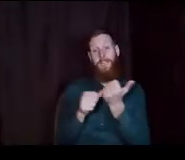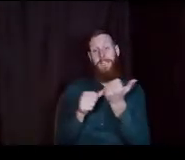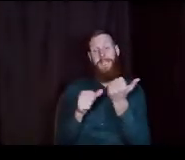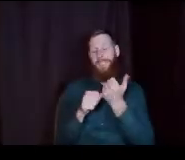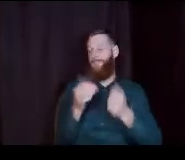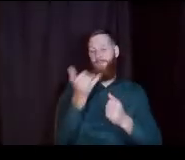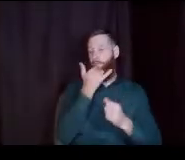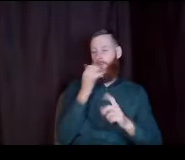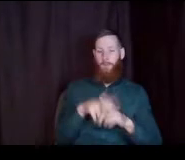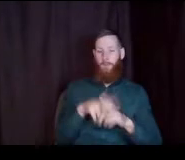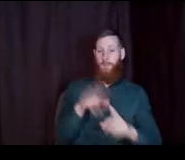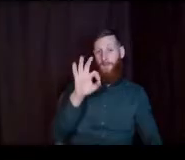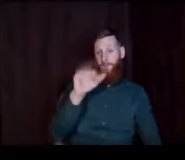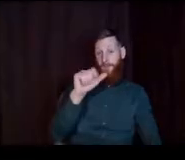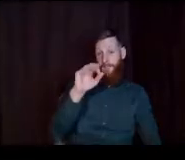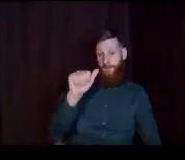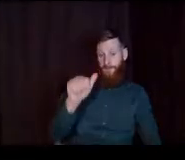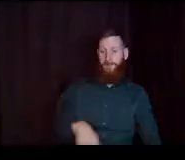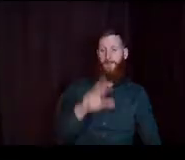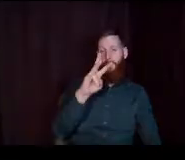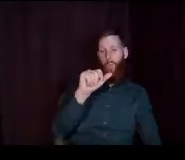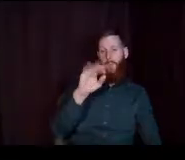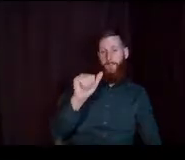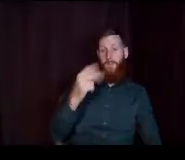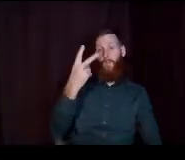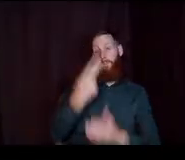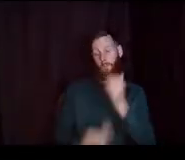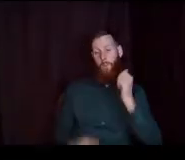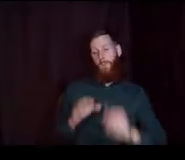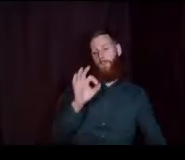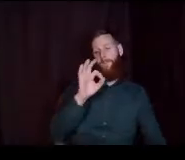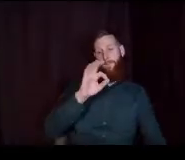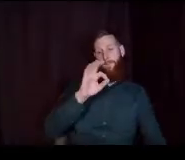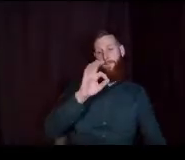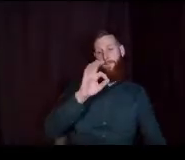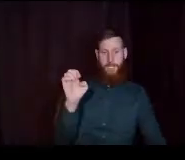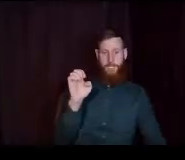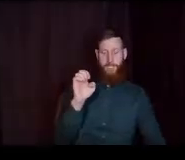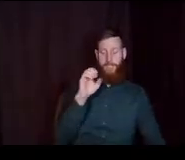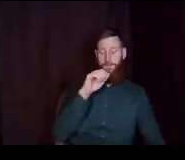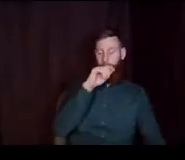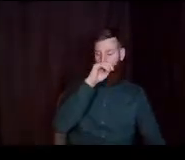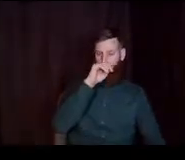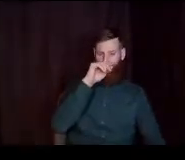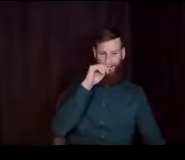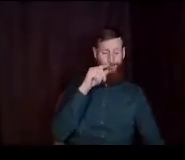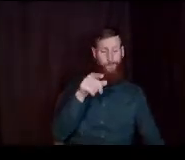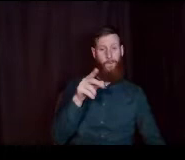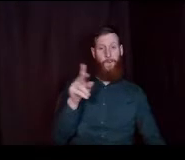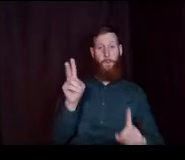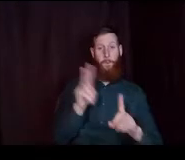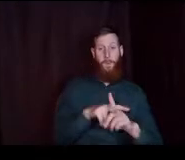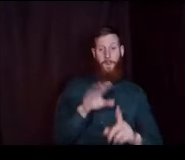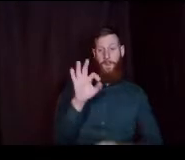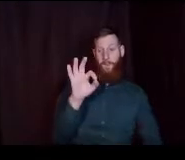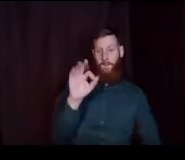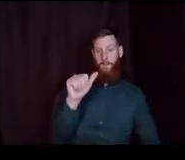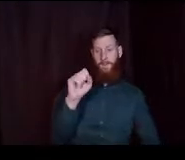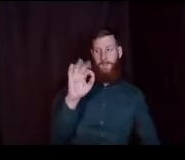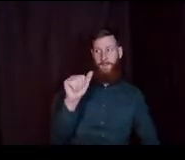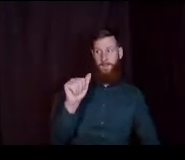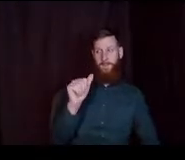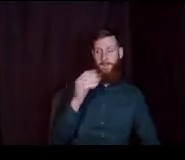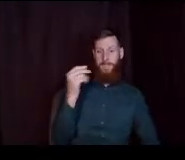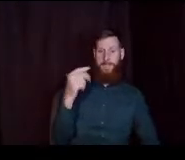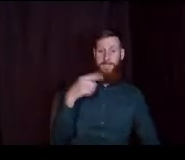The FASFA and the WAFSA are both free. and so you want to make sure if you're applying for the FASFA. and they say that it costs like 80